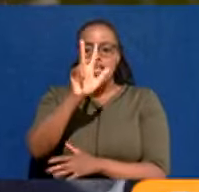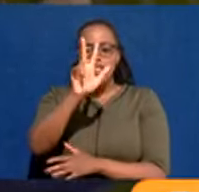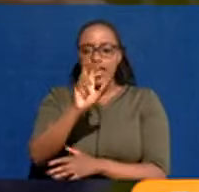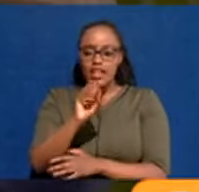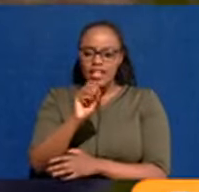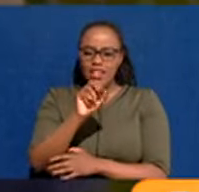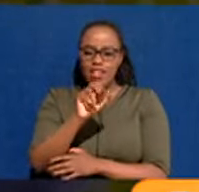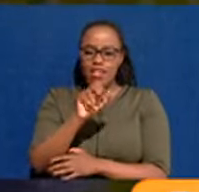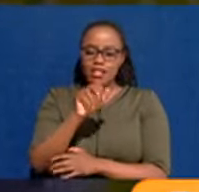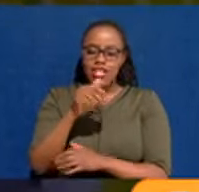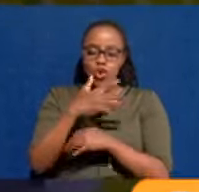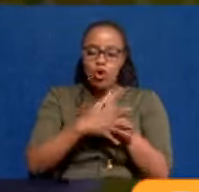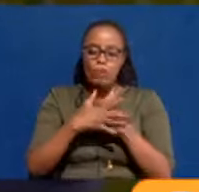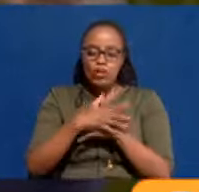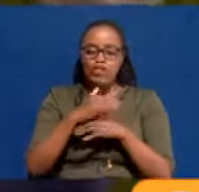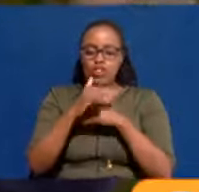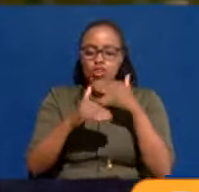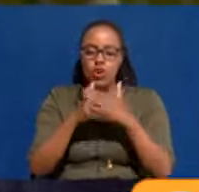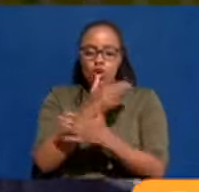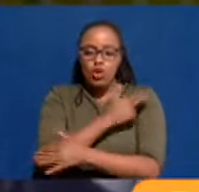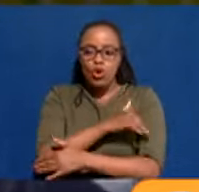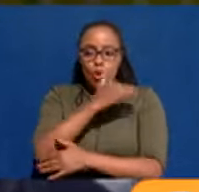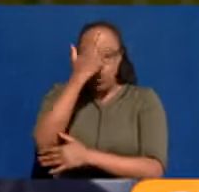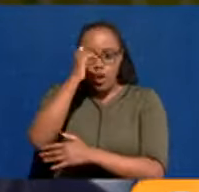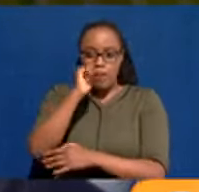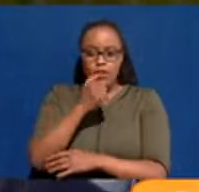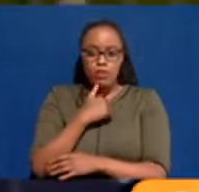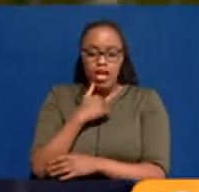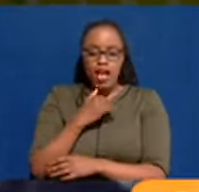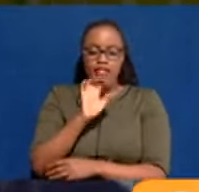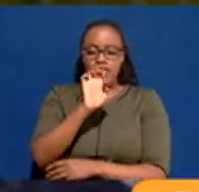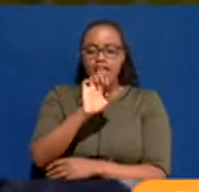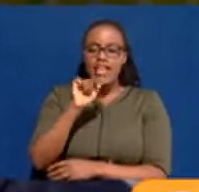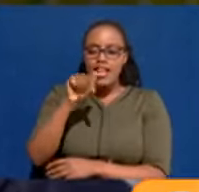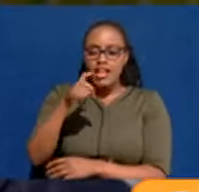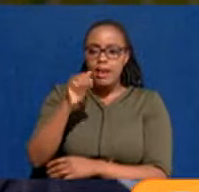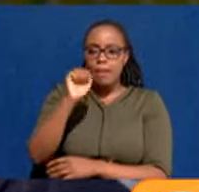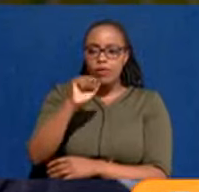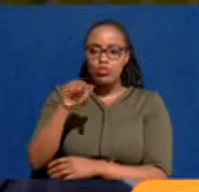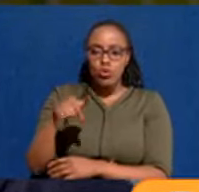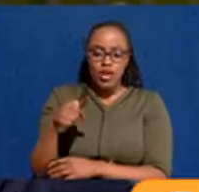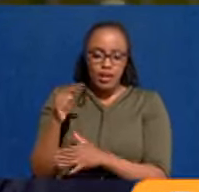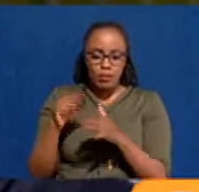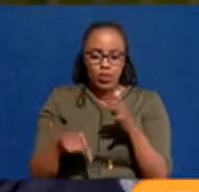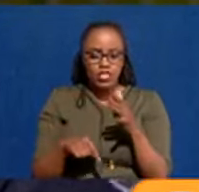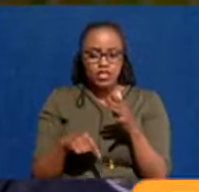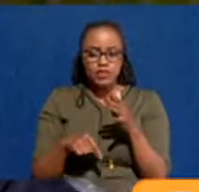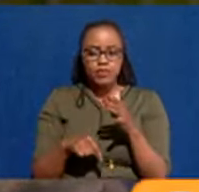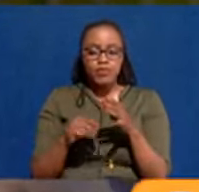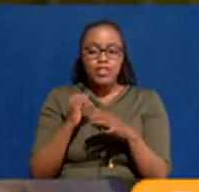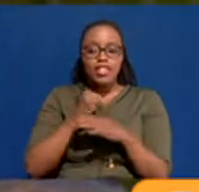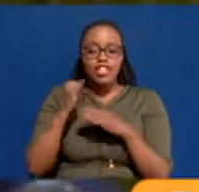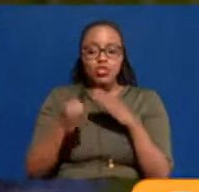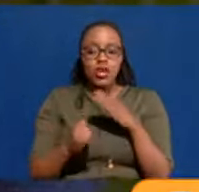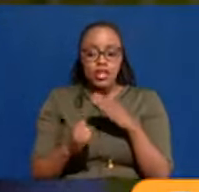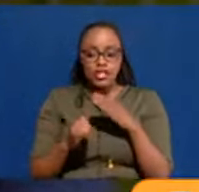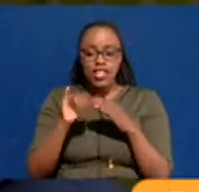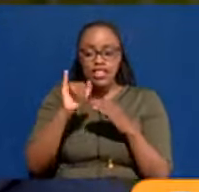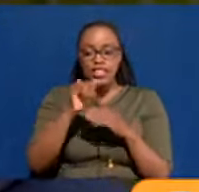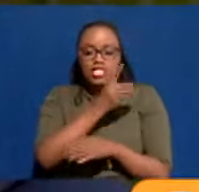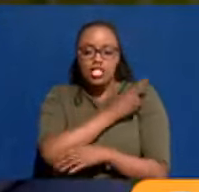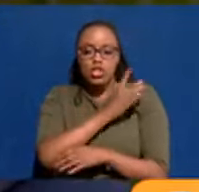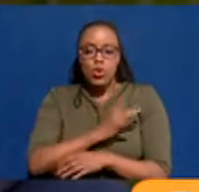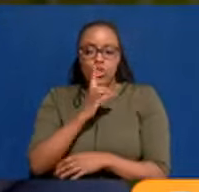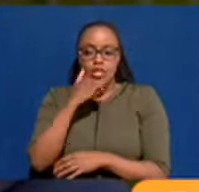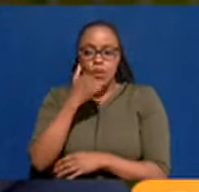computers that we put in all these hospitals so that they can have the e-claims for us to claim insurance. Now those doctors